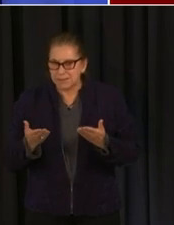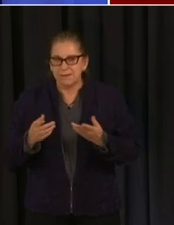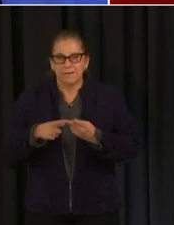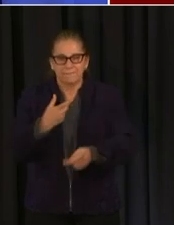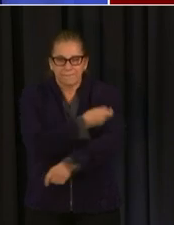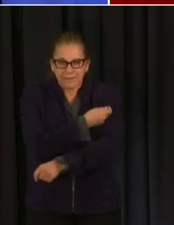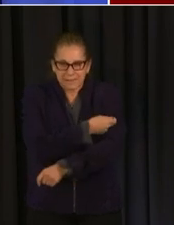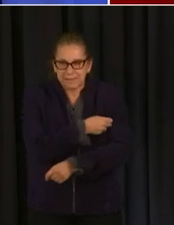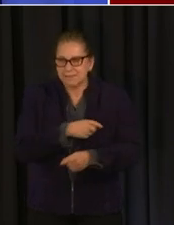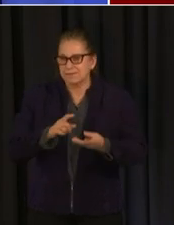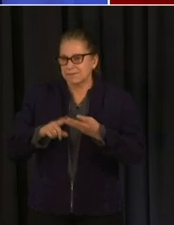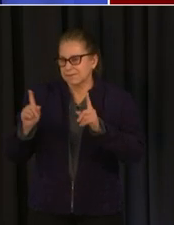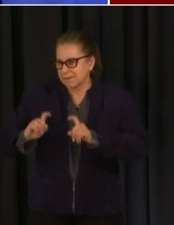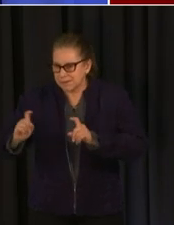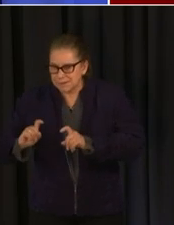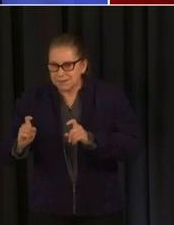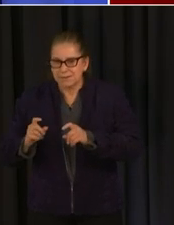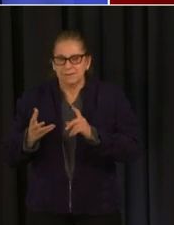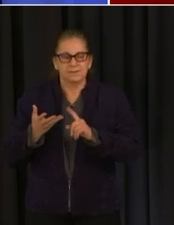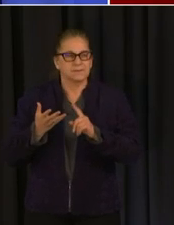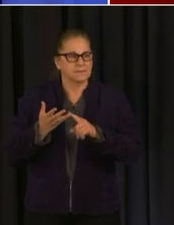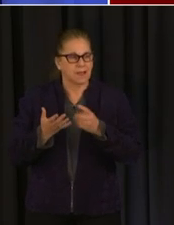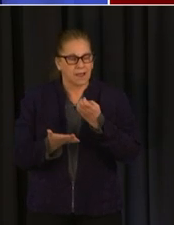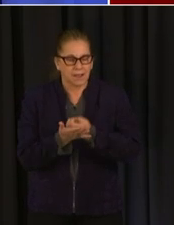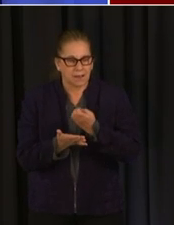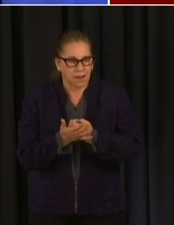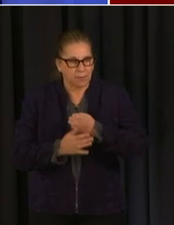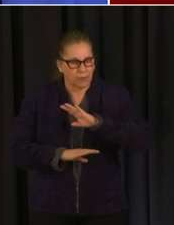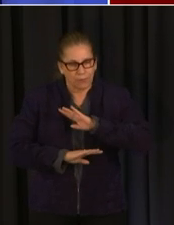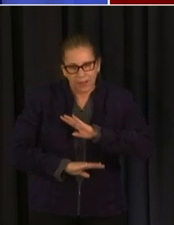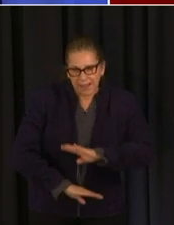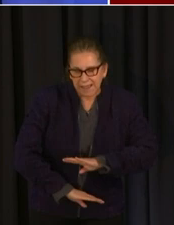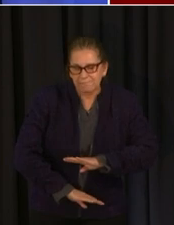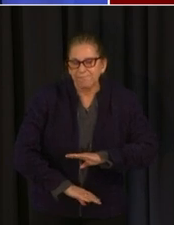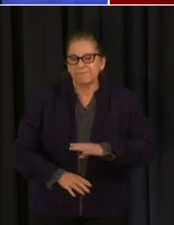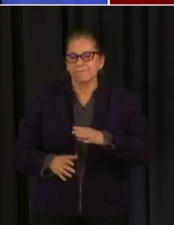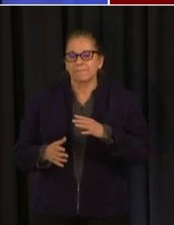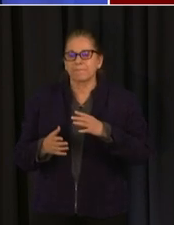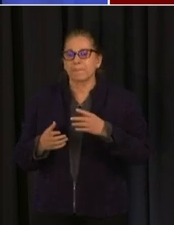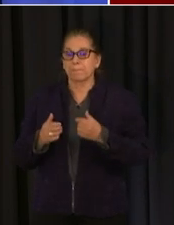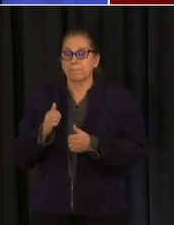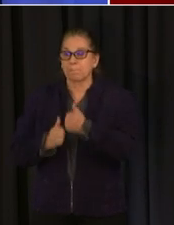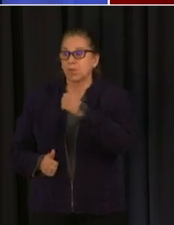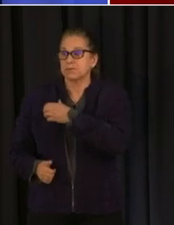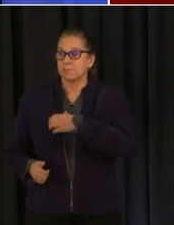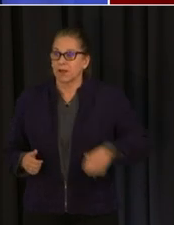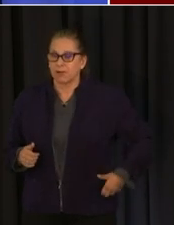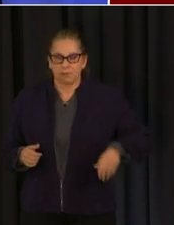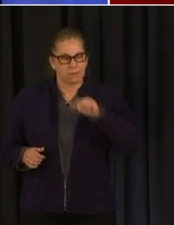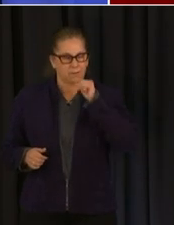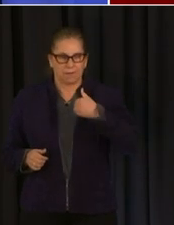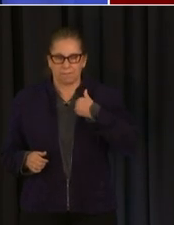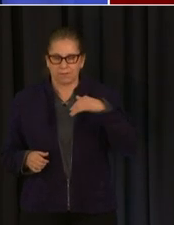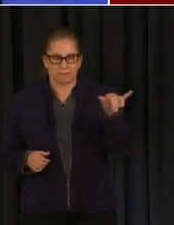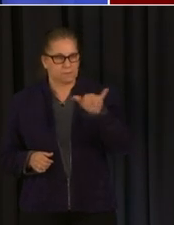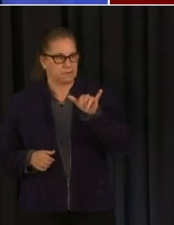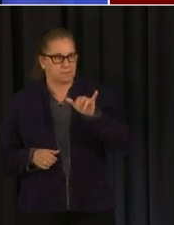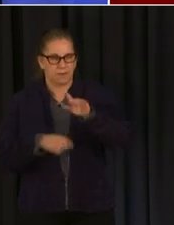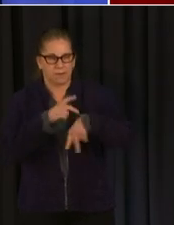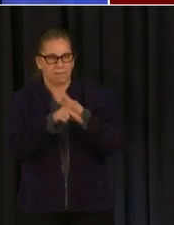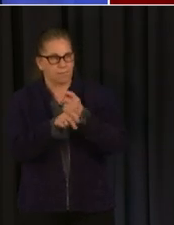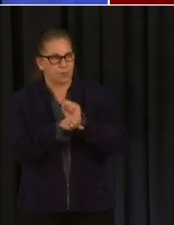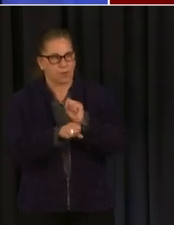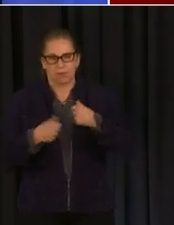but also the economic relief that is so much needed by our residents so we're we're thrilled to be in it i